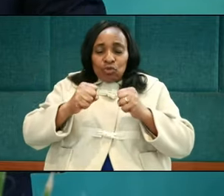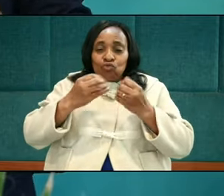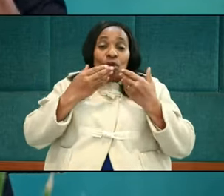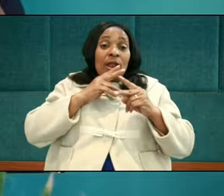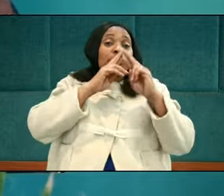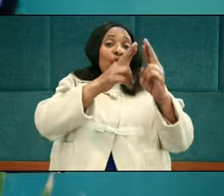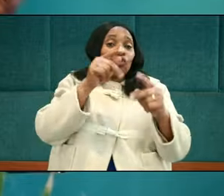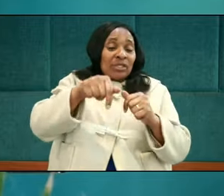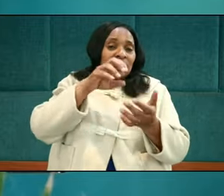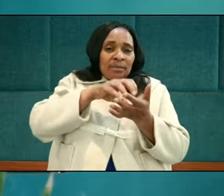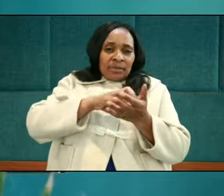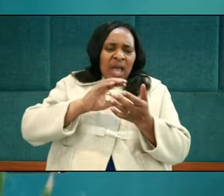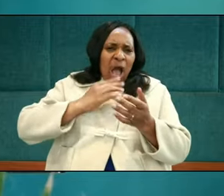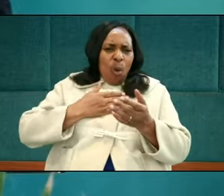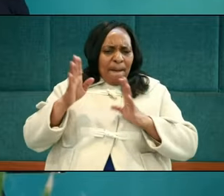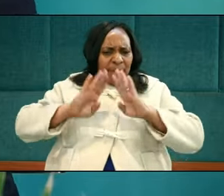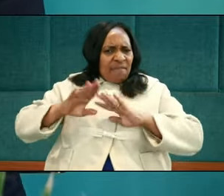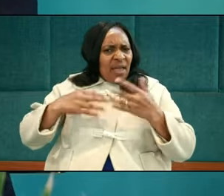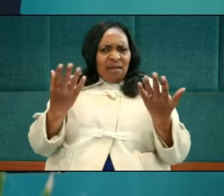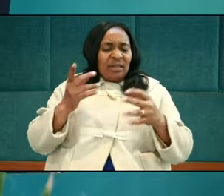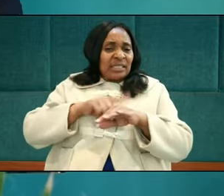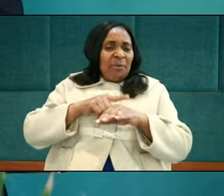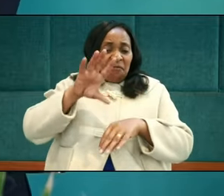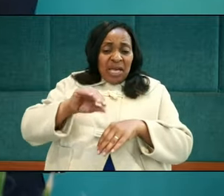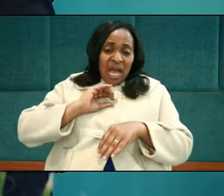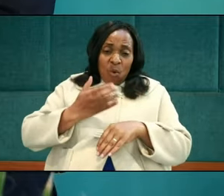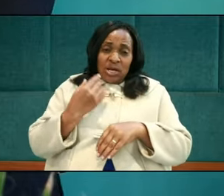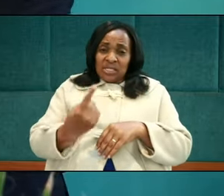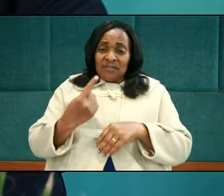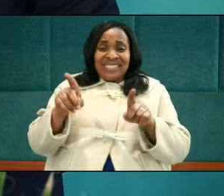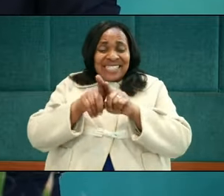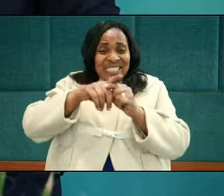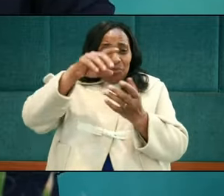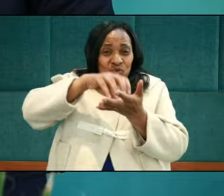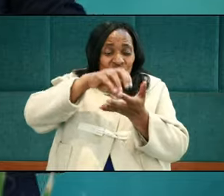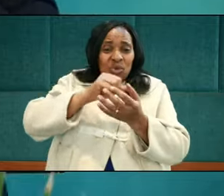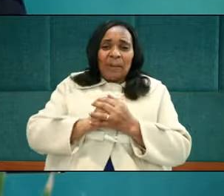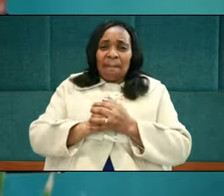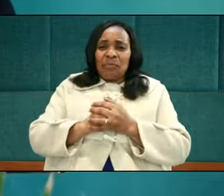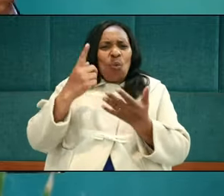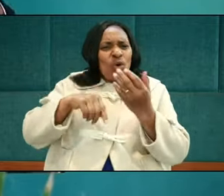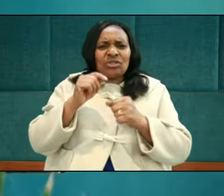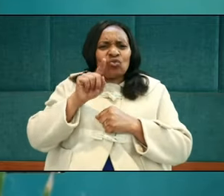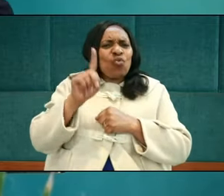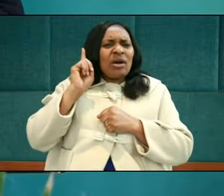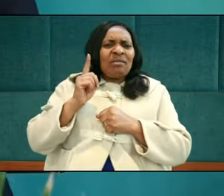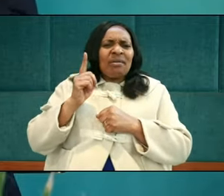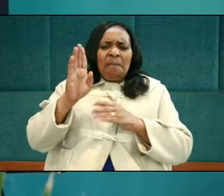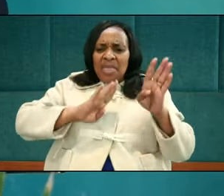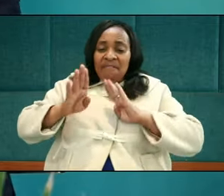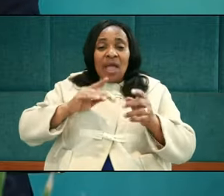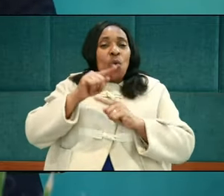What is our attitude when we find ourselves in such situations? What is our attitude